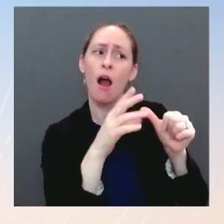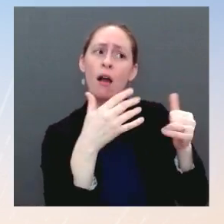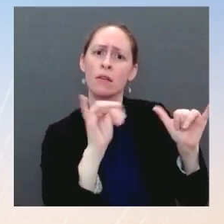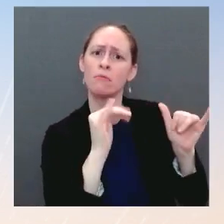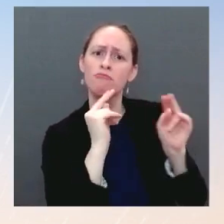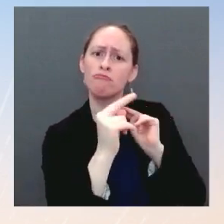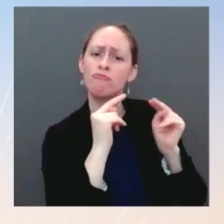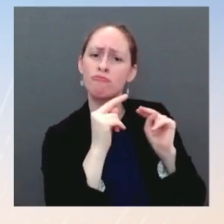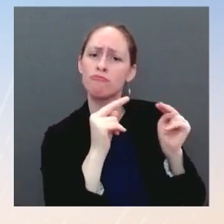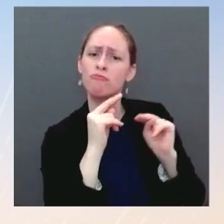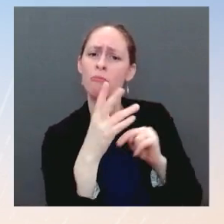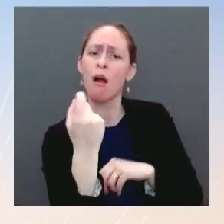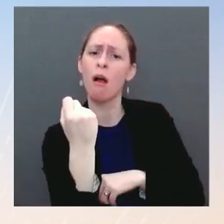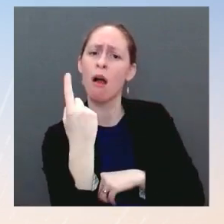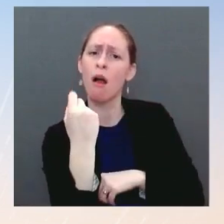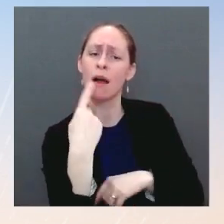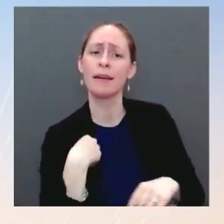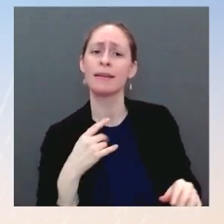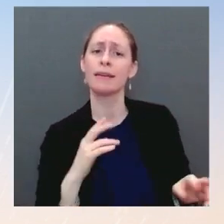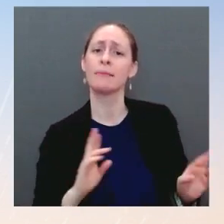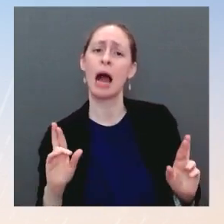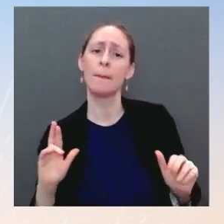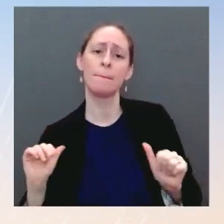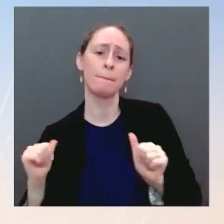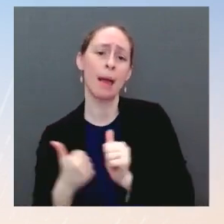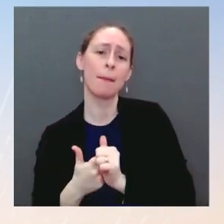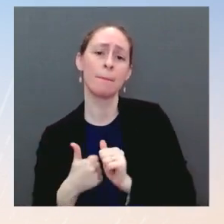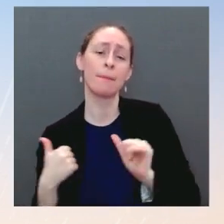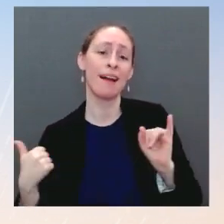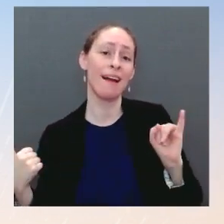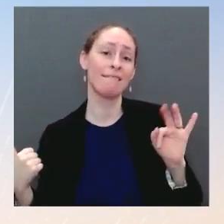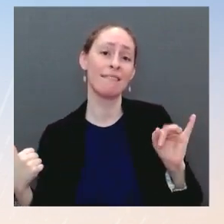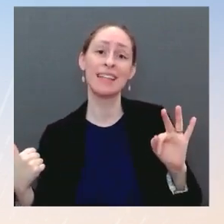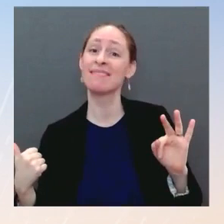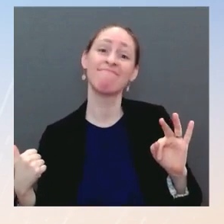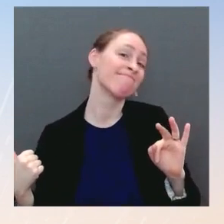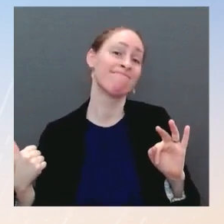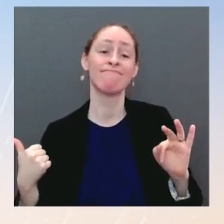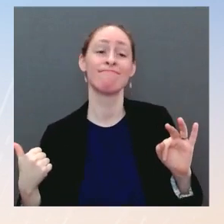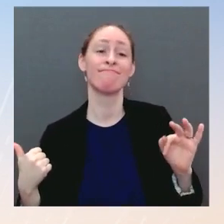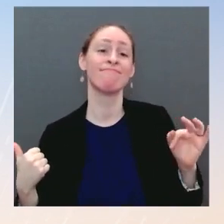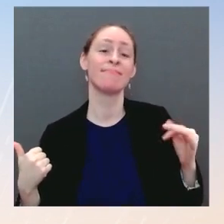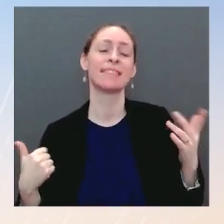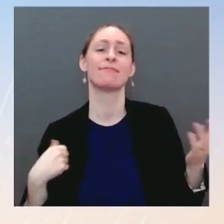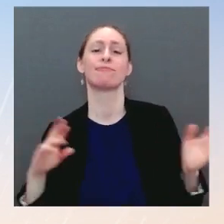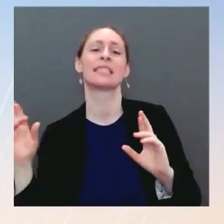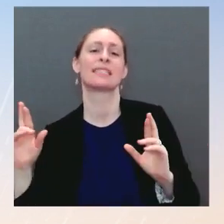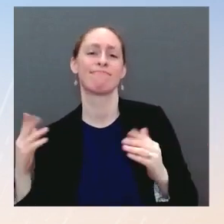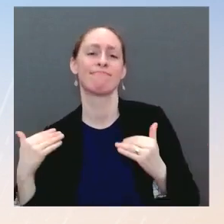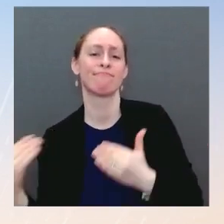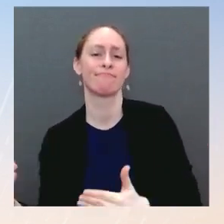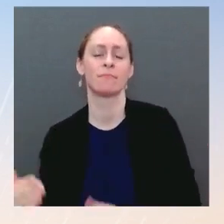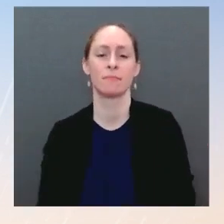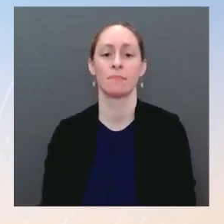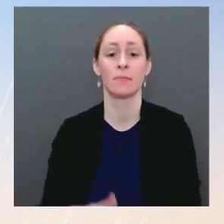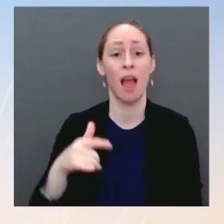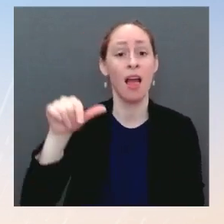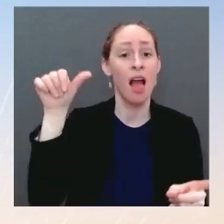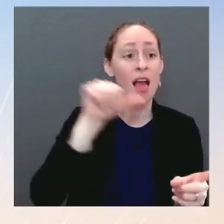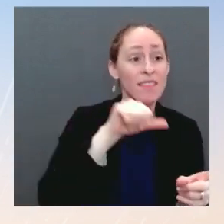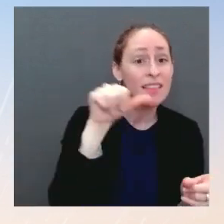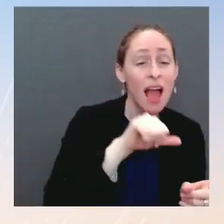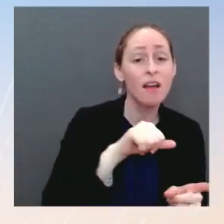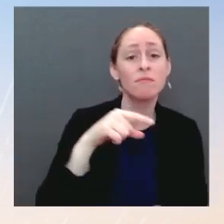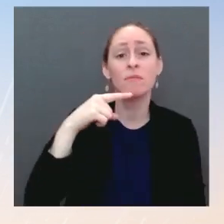different entity, of course, than what we were dealing with in Afghanistan, that the, you know, unending ability and